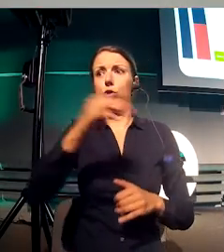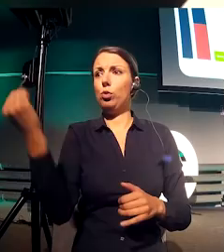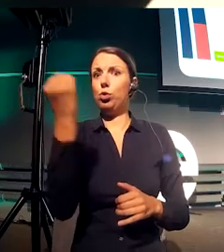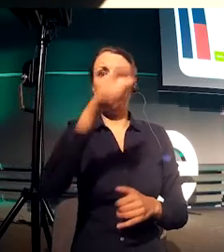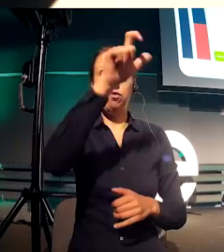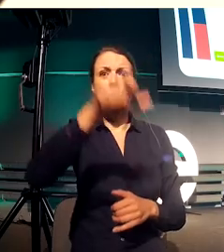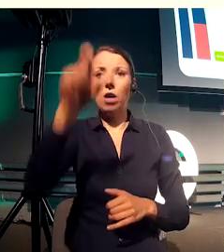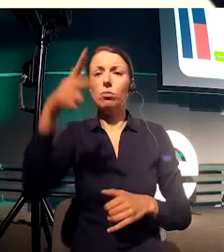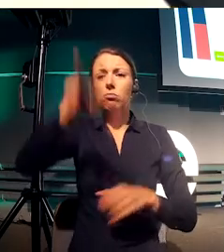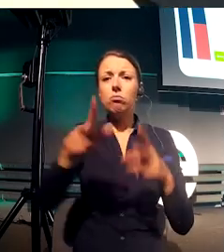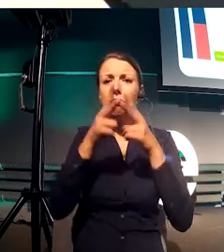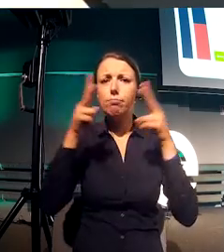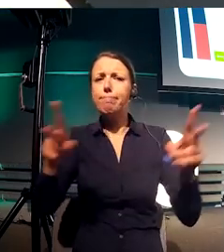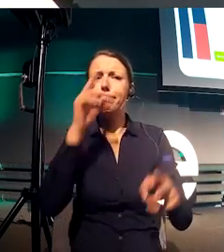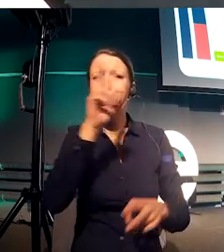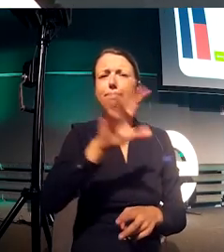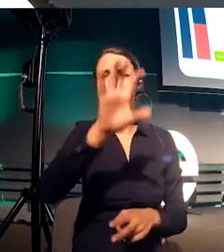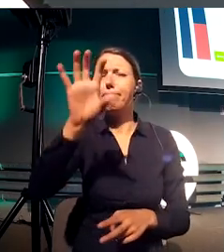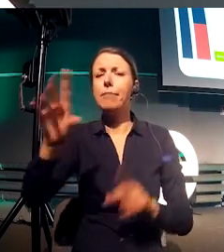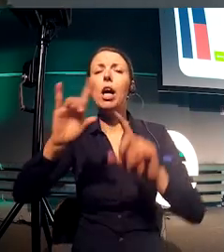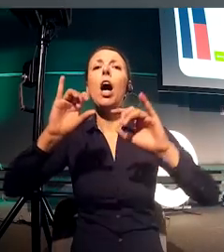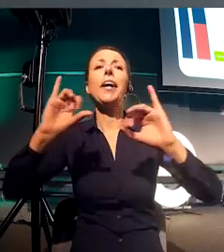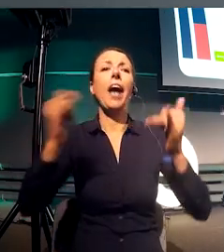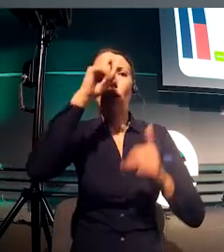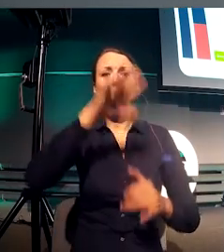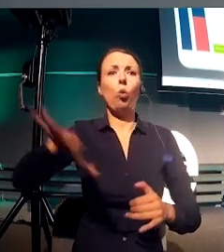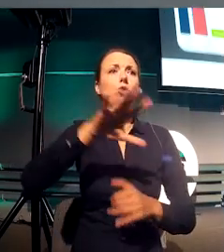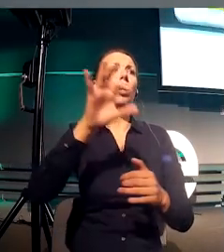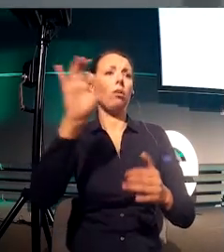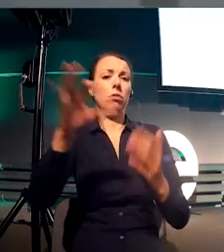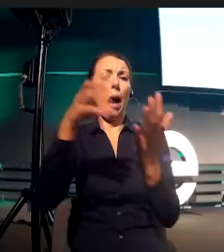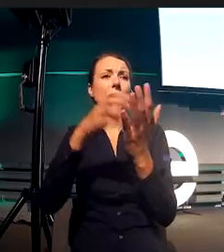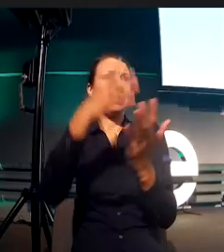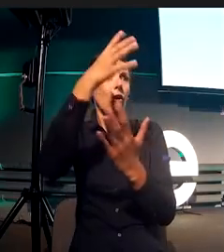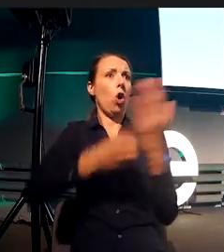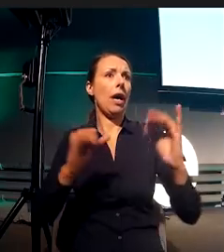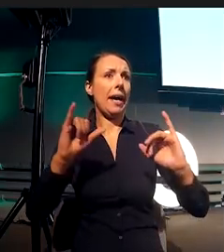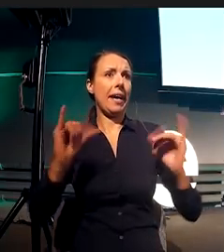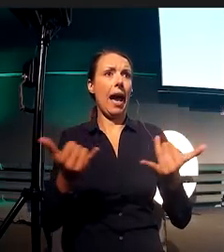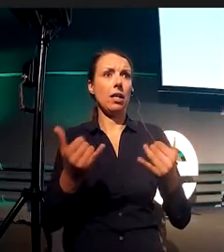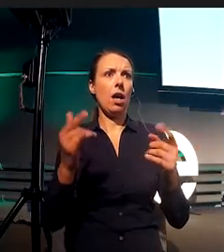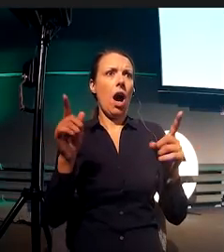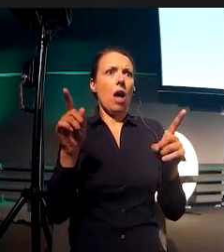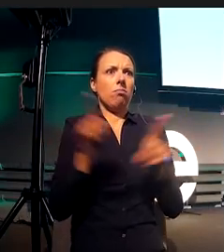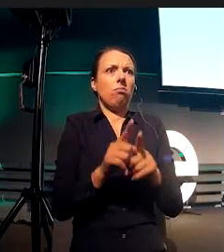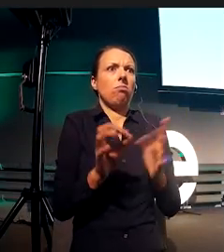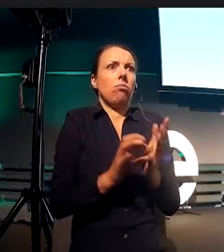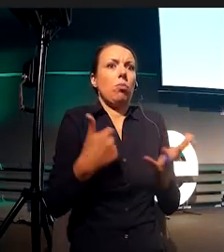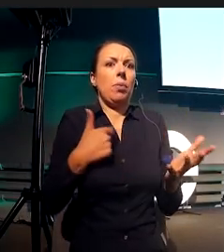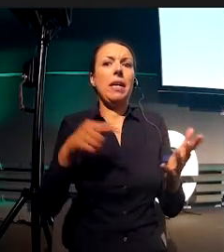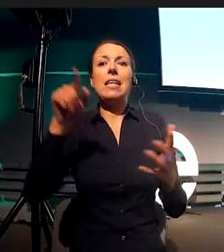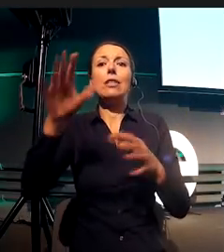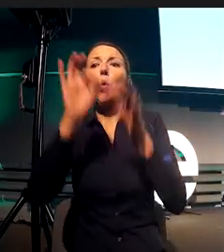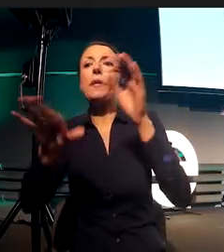And since we're not there, we need to use a lot of different products that help us do that, like AppSea or Google Analytics or